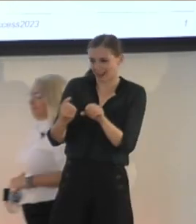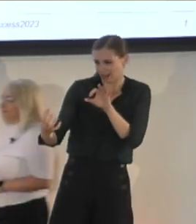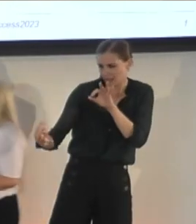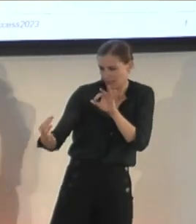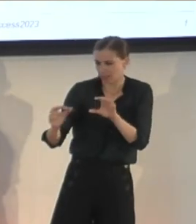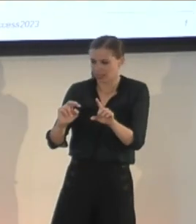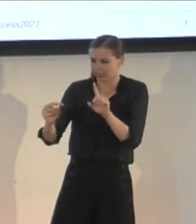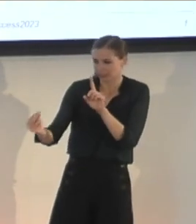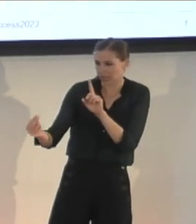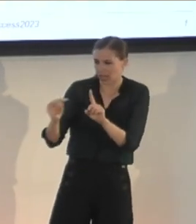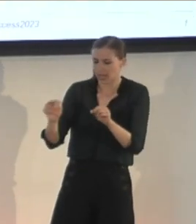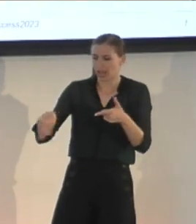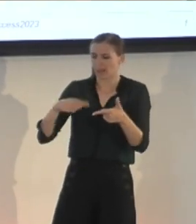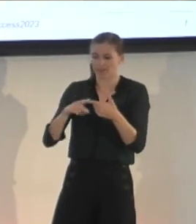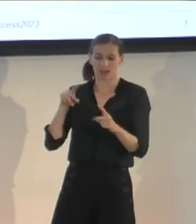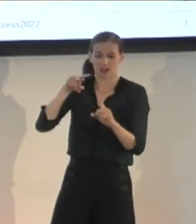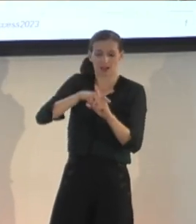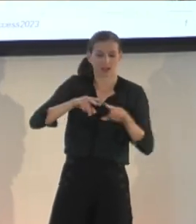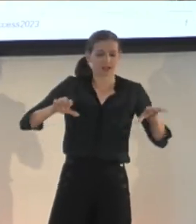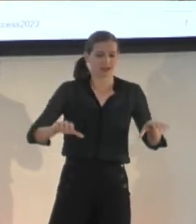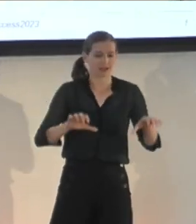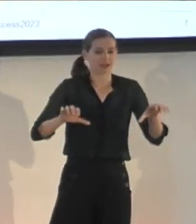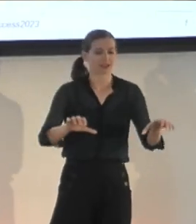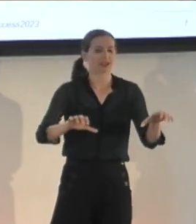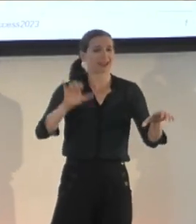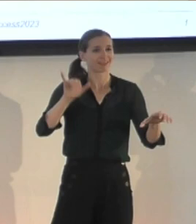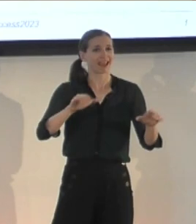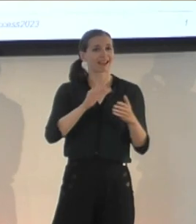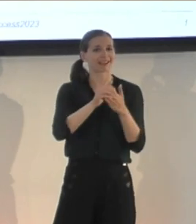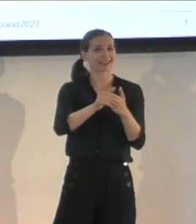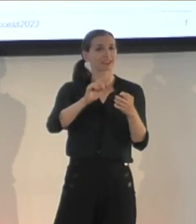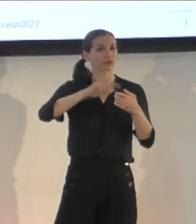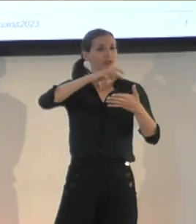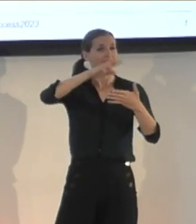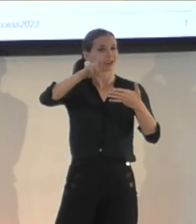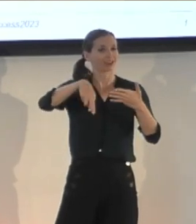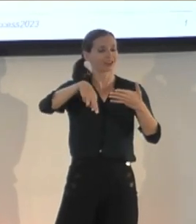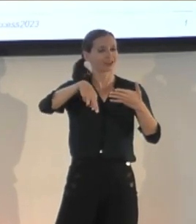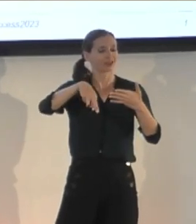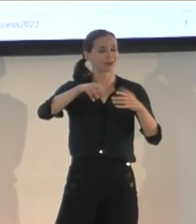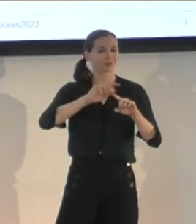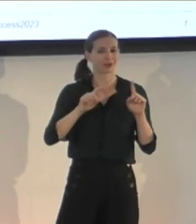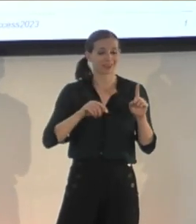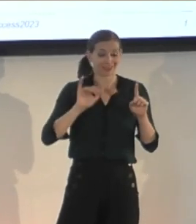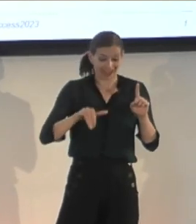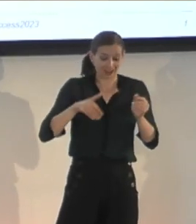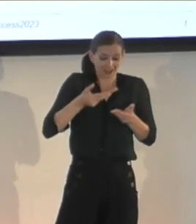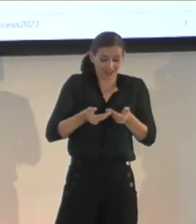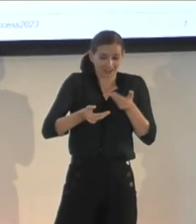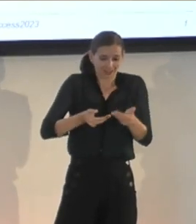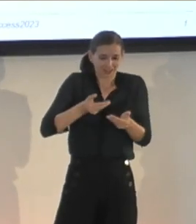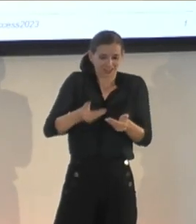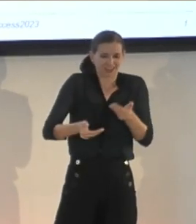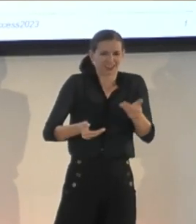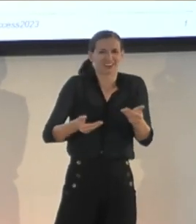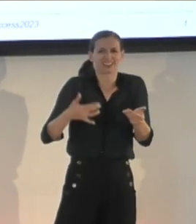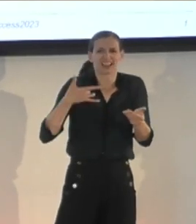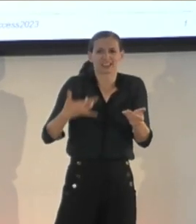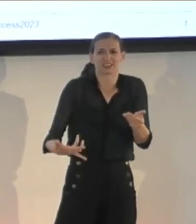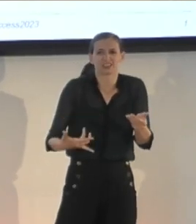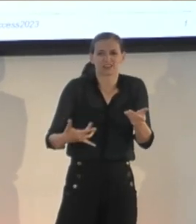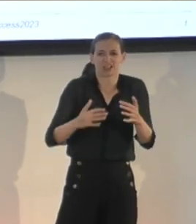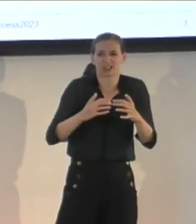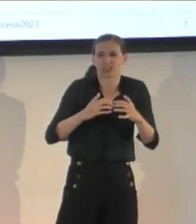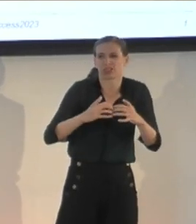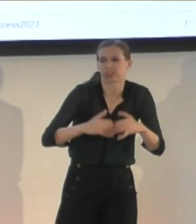and then it leads to an outcome. Never happens. Data is getting stuck in information, information never leads to